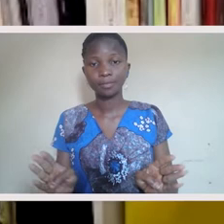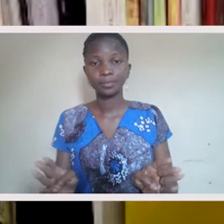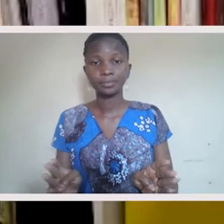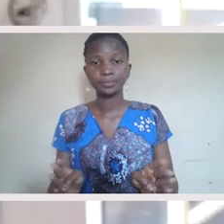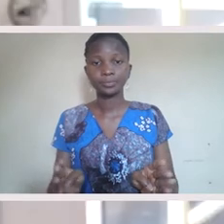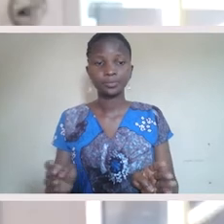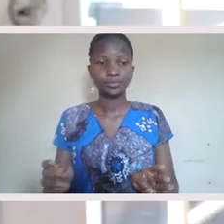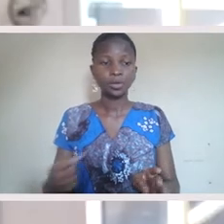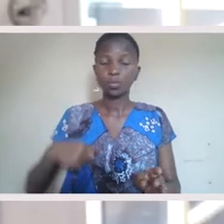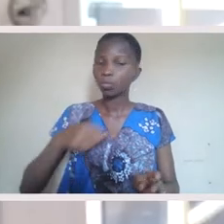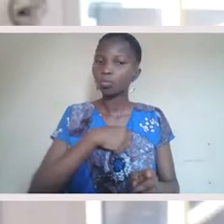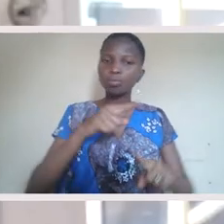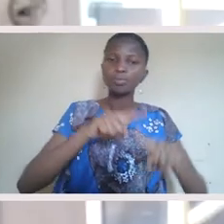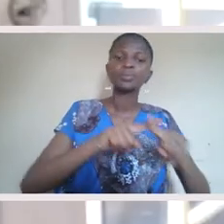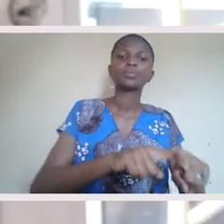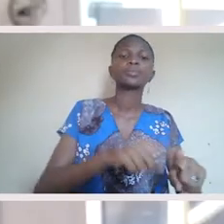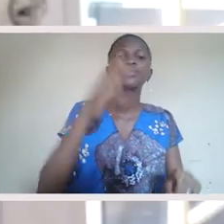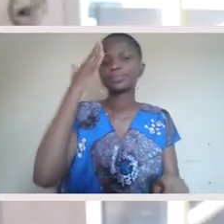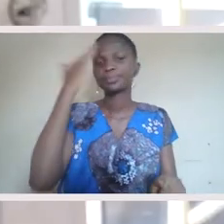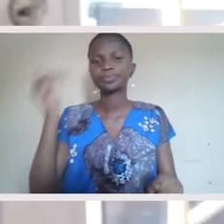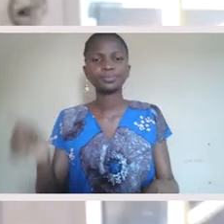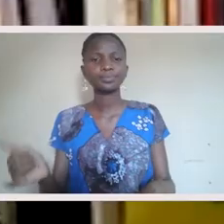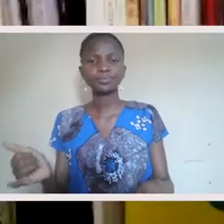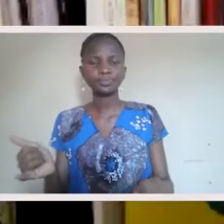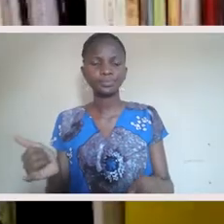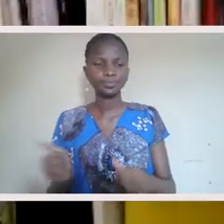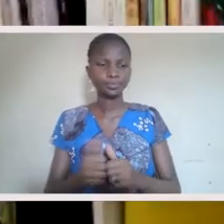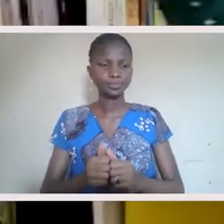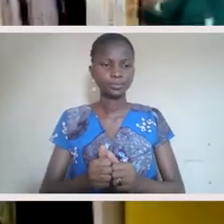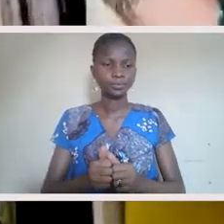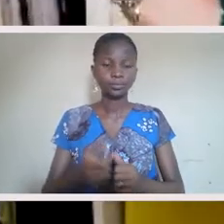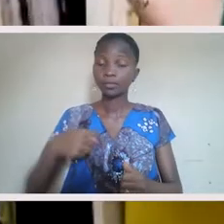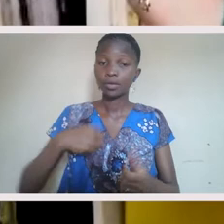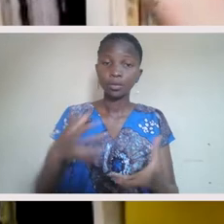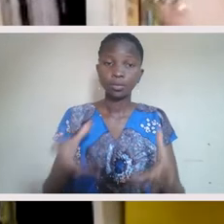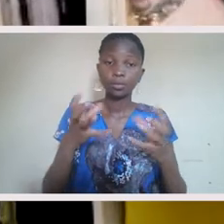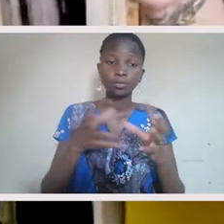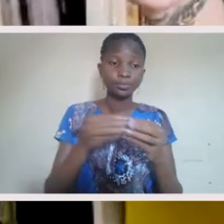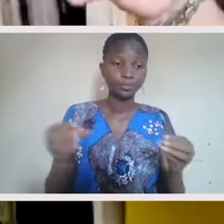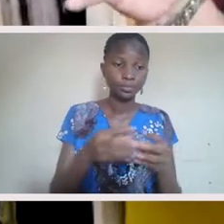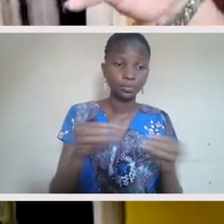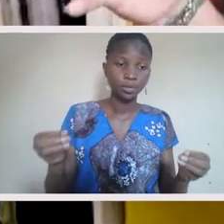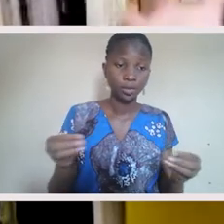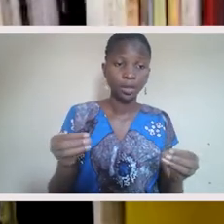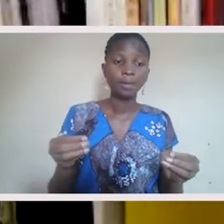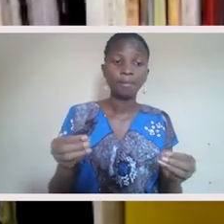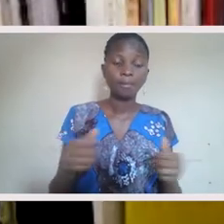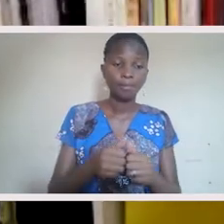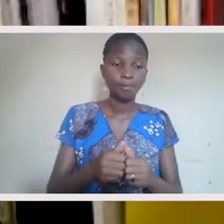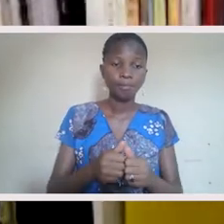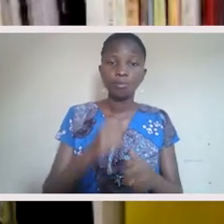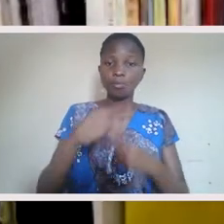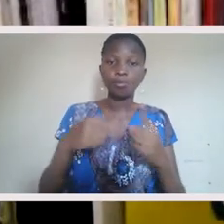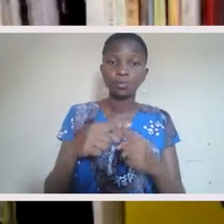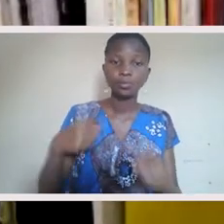in order for us to be present and exist. And so I'm going stop right there, because it's such a big kind of thing. But I want